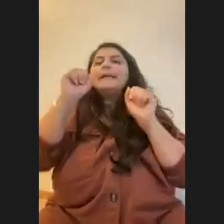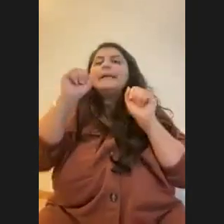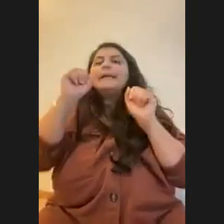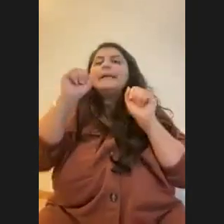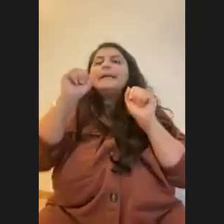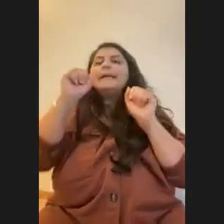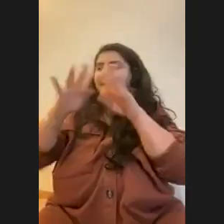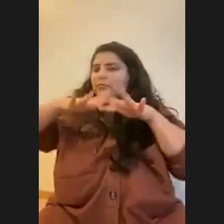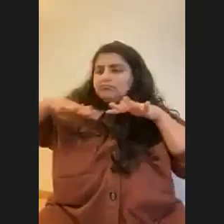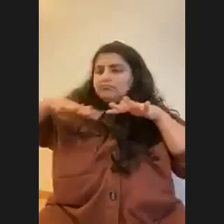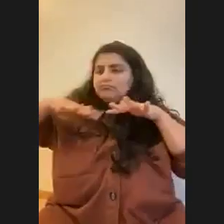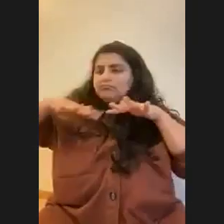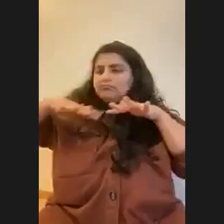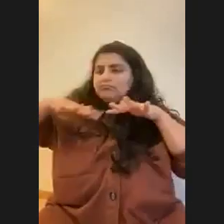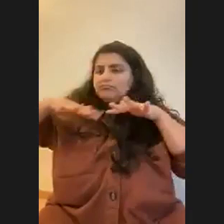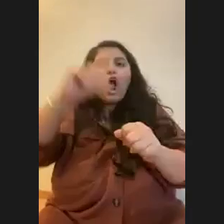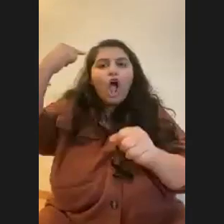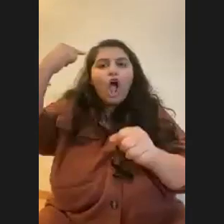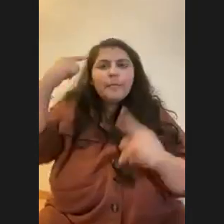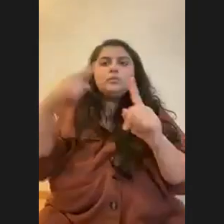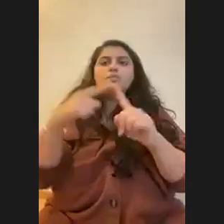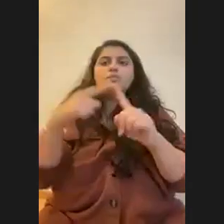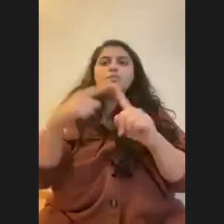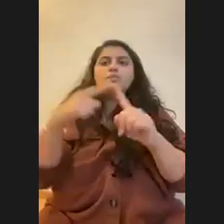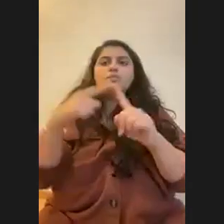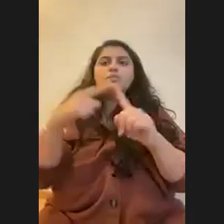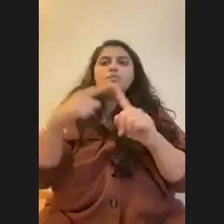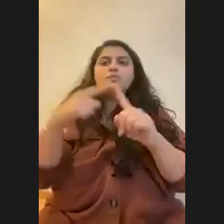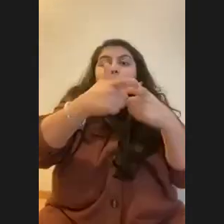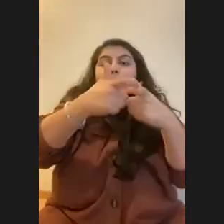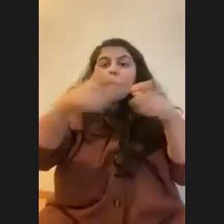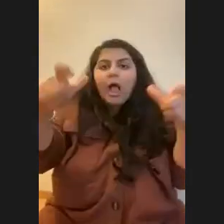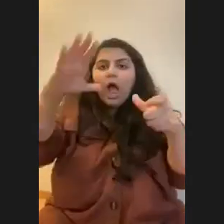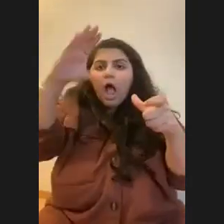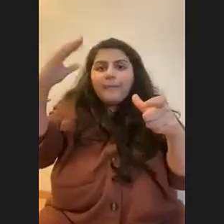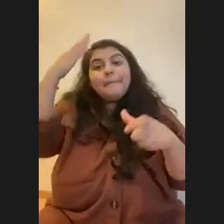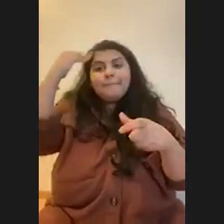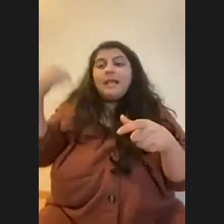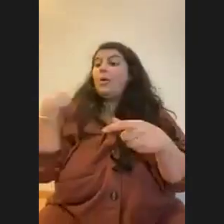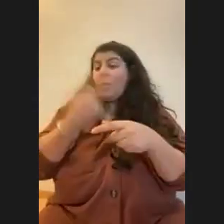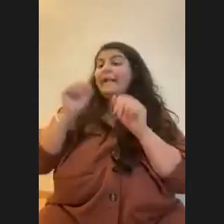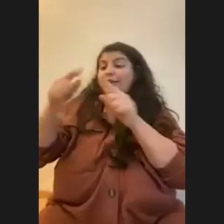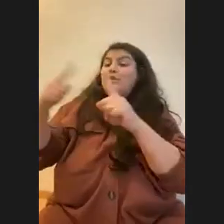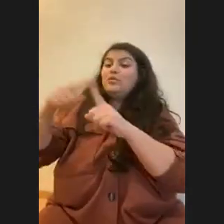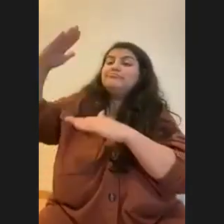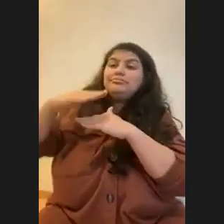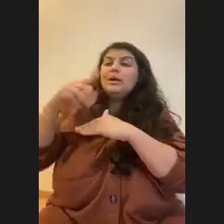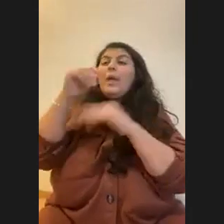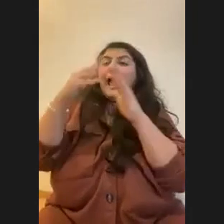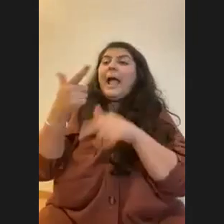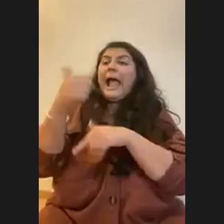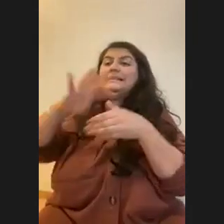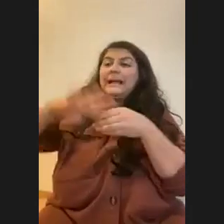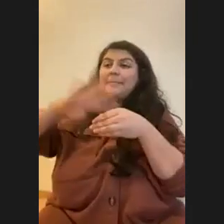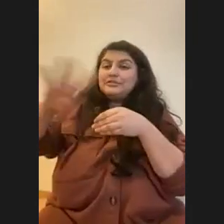put some pressure on these big companies. Cause there's only so much you can lower your greenhouse gas emissions. Right. But as a whole, if we could put more